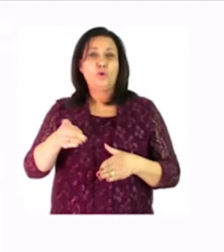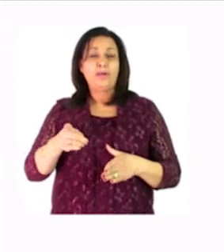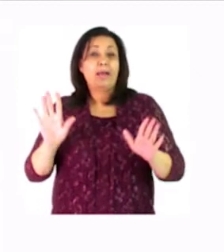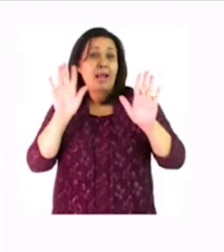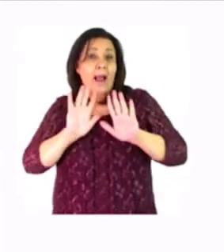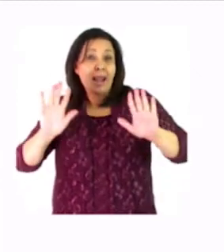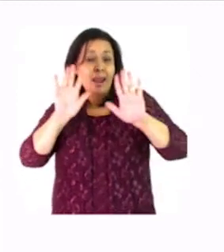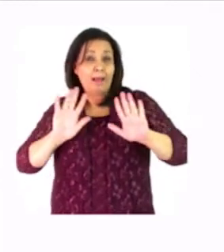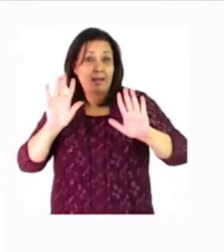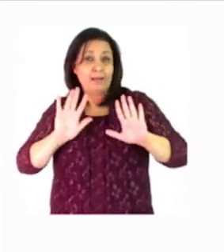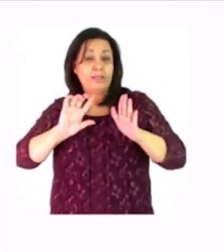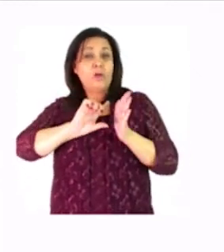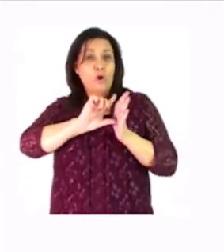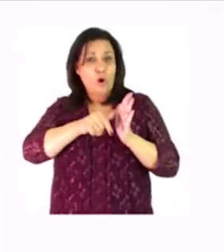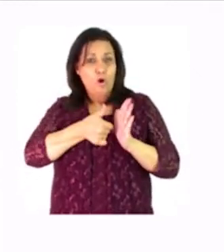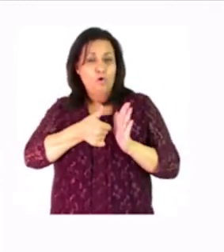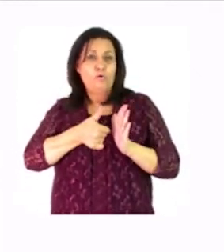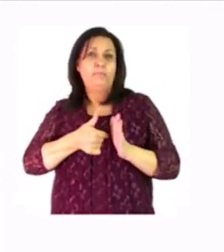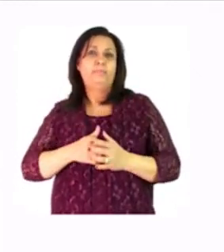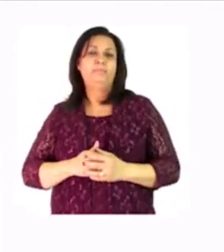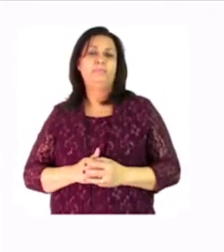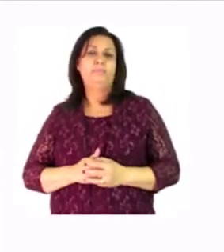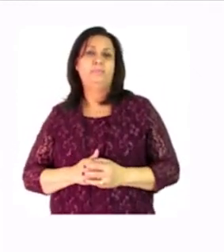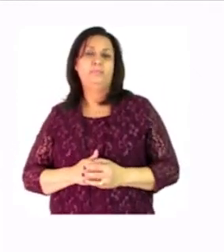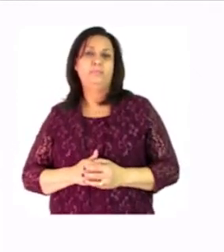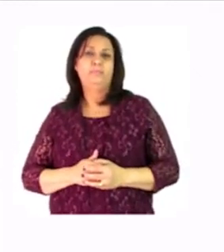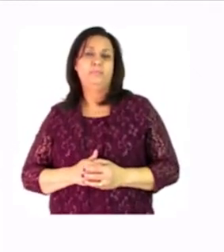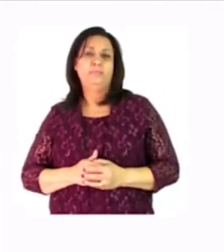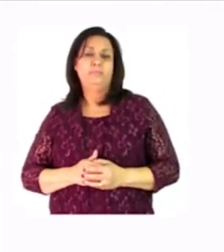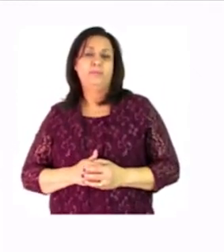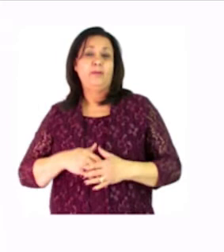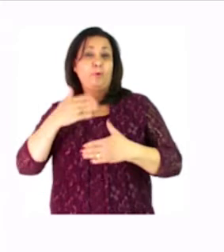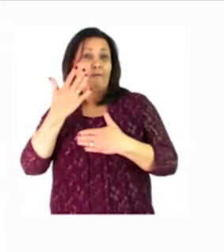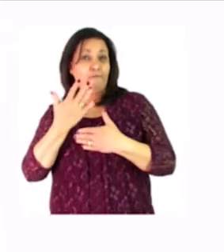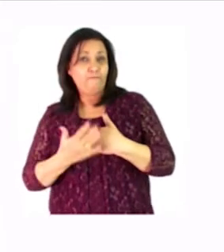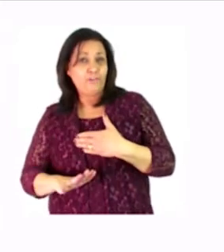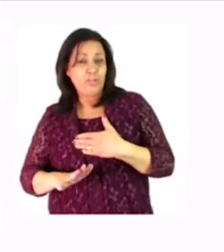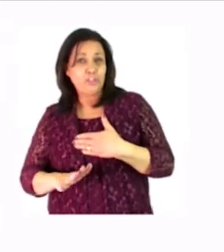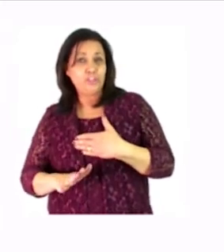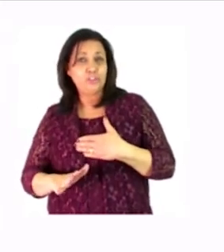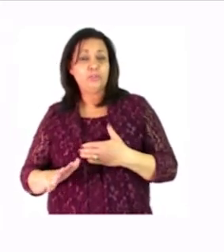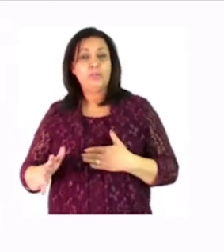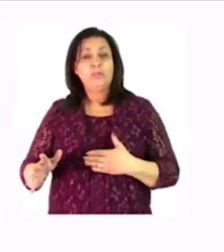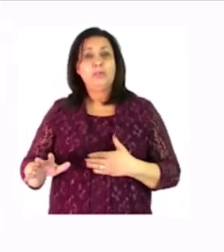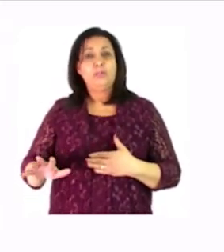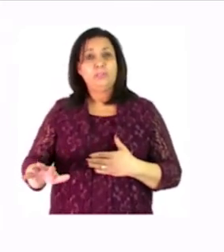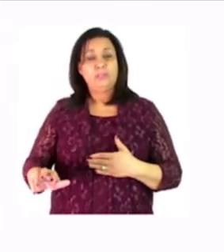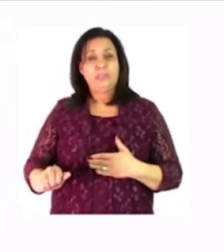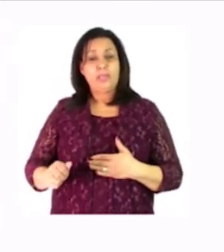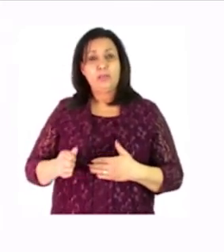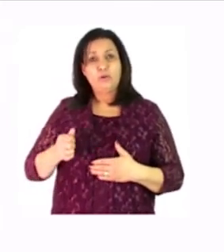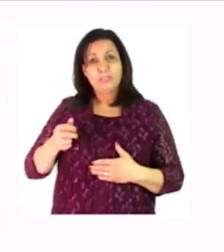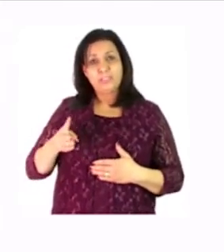clock that you see on page three once you have finished coloring the page i